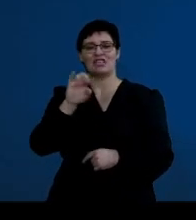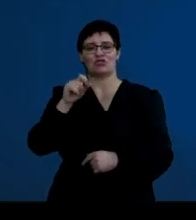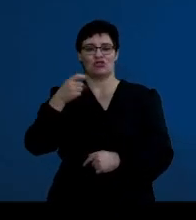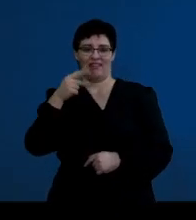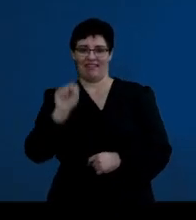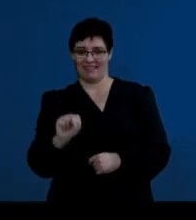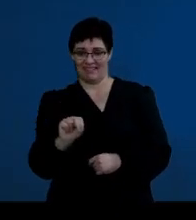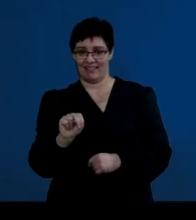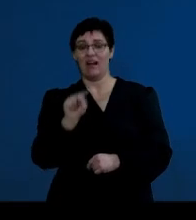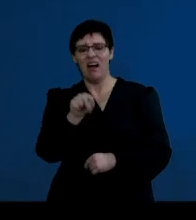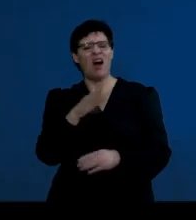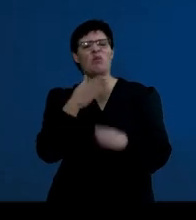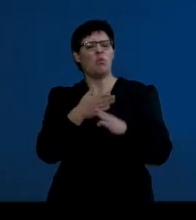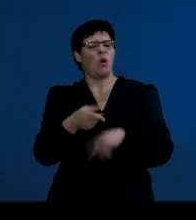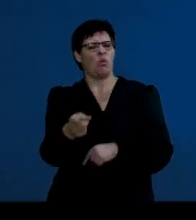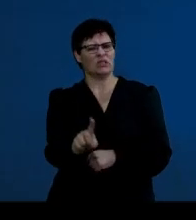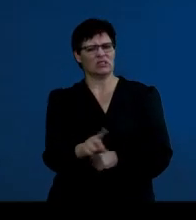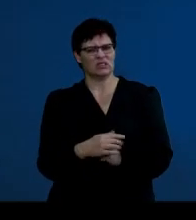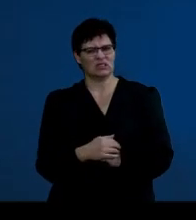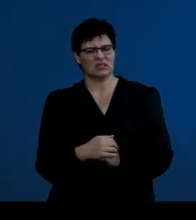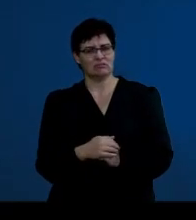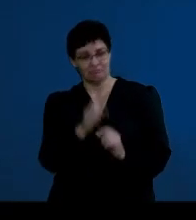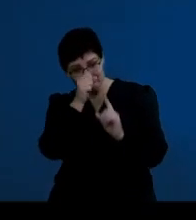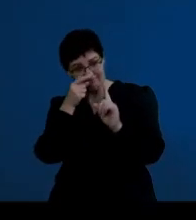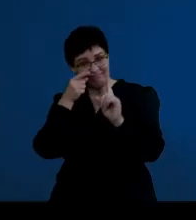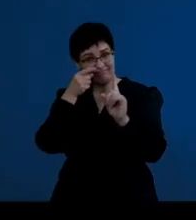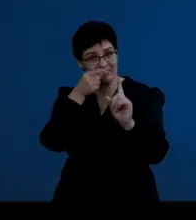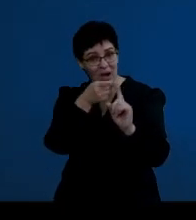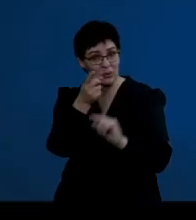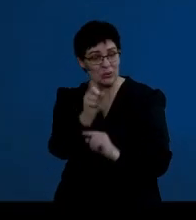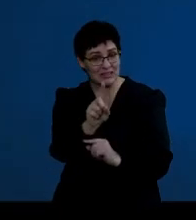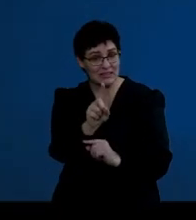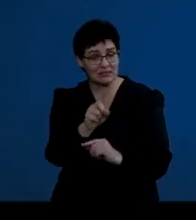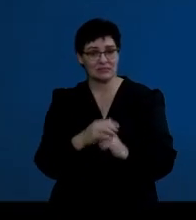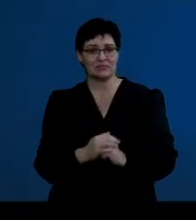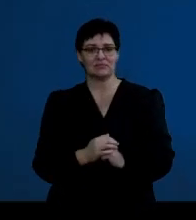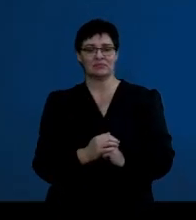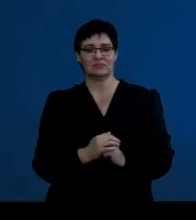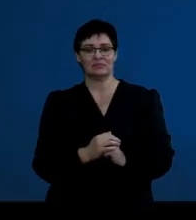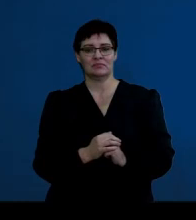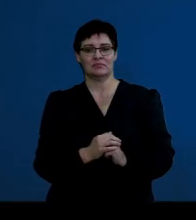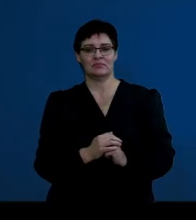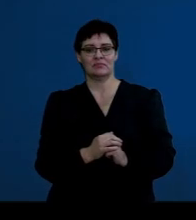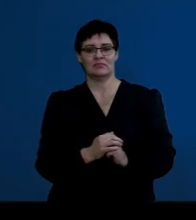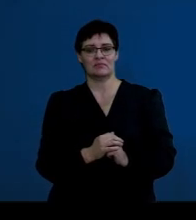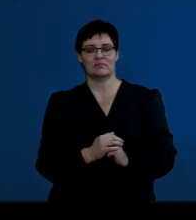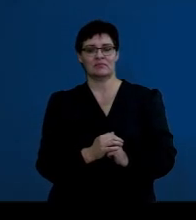the function of estrogen is to target the